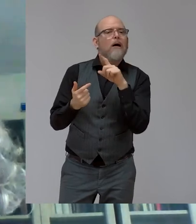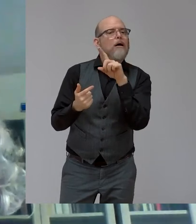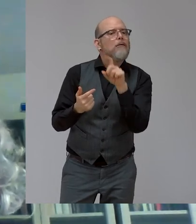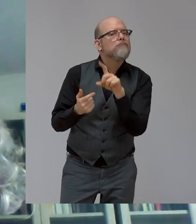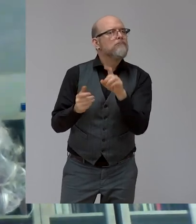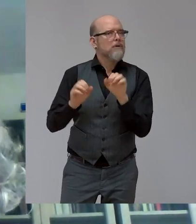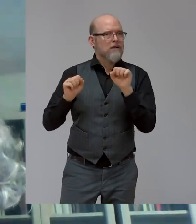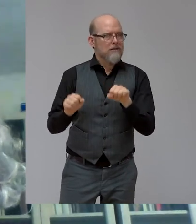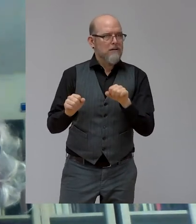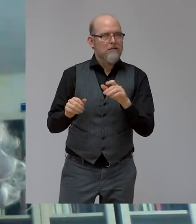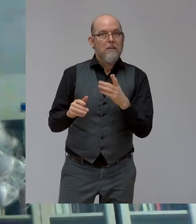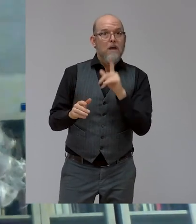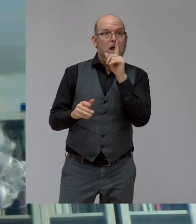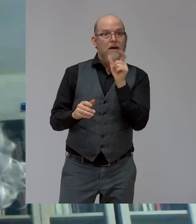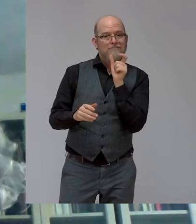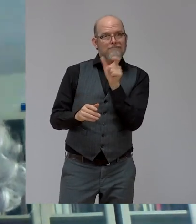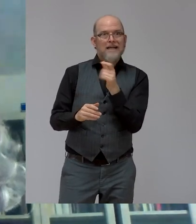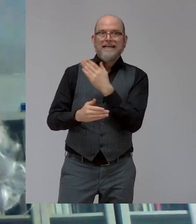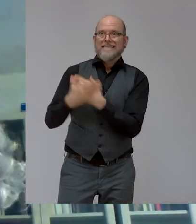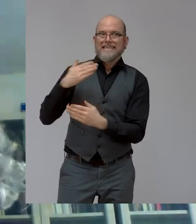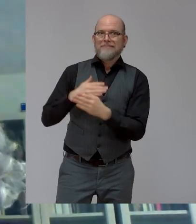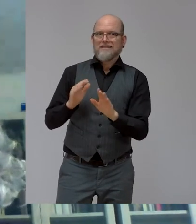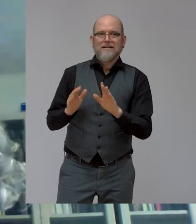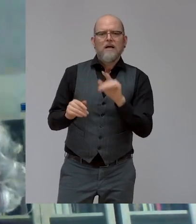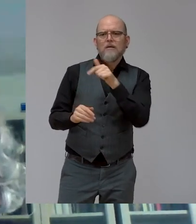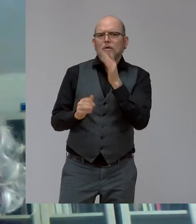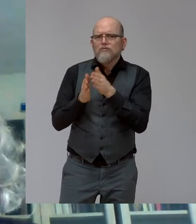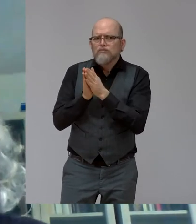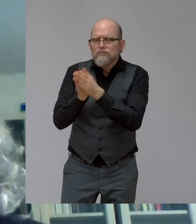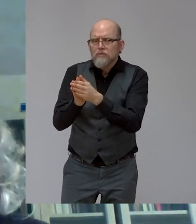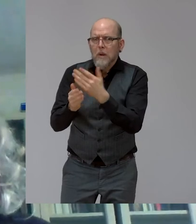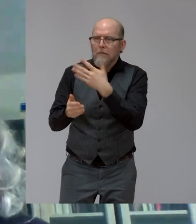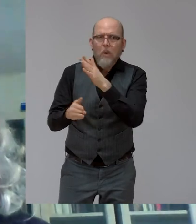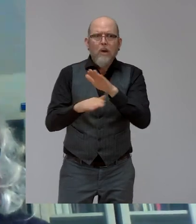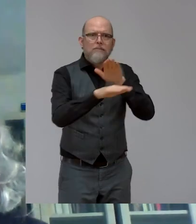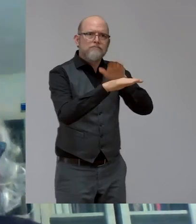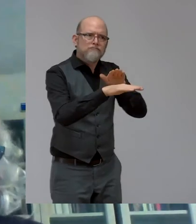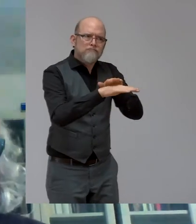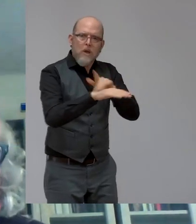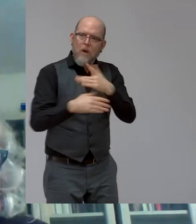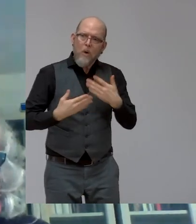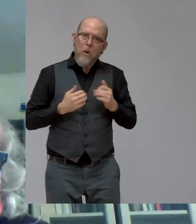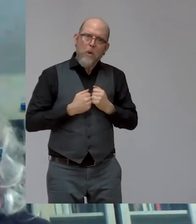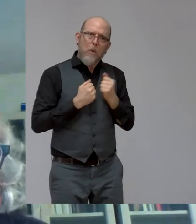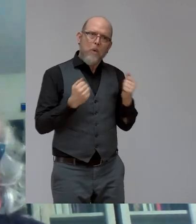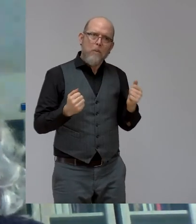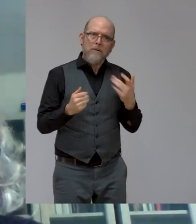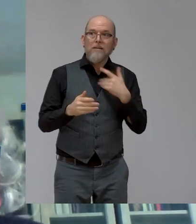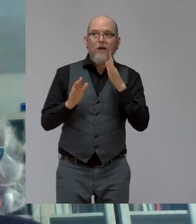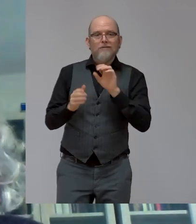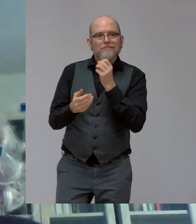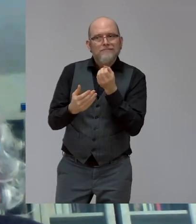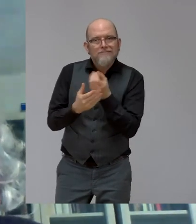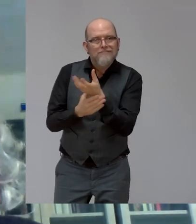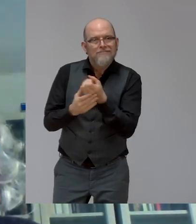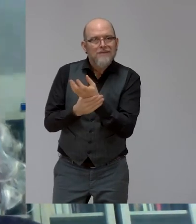ask the respondents to self-identify as a person with disability. But you can explain it. It's not you being nosy and trying to find out